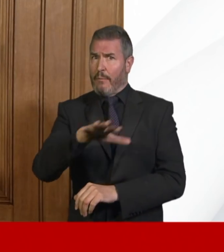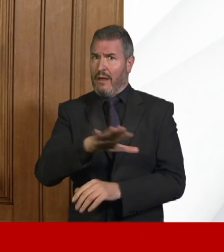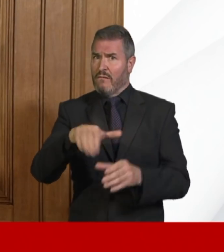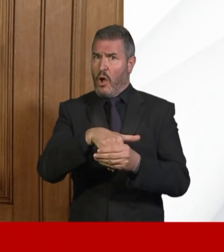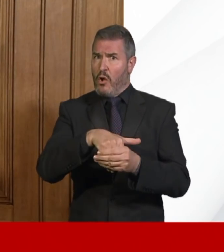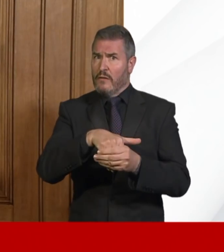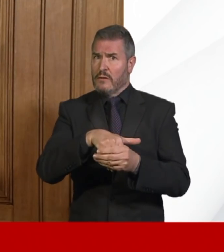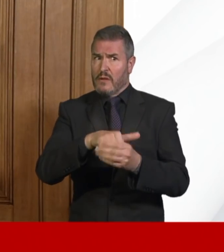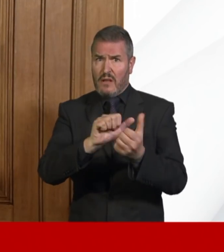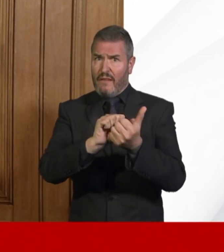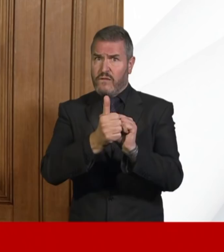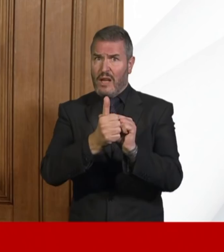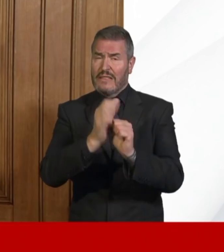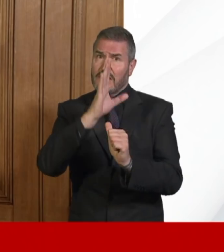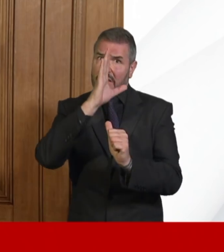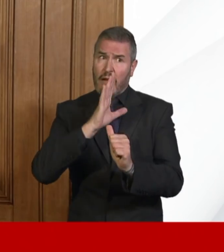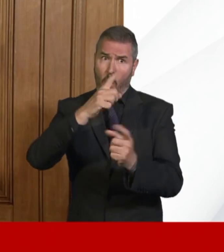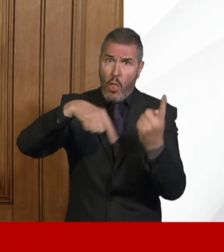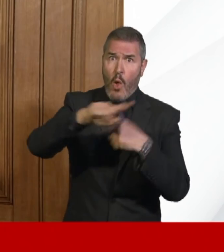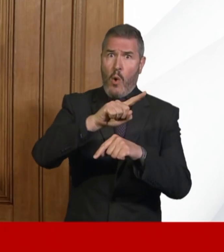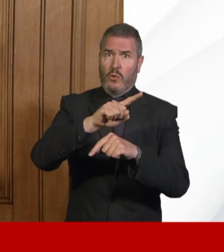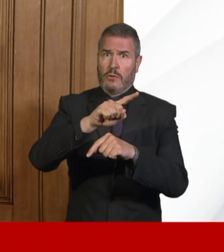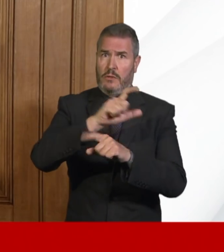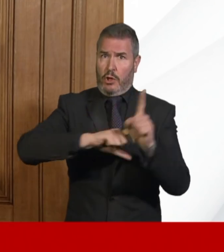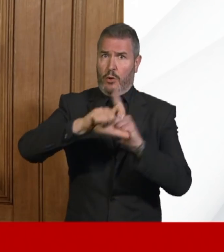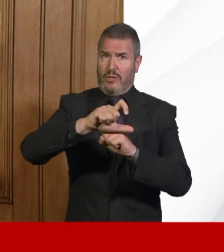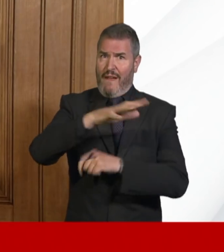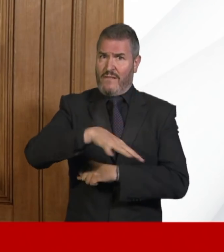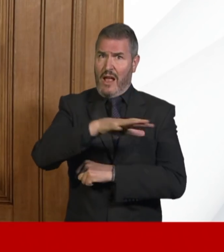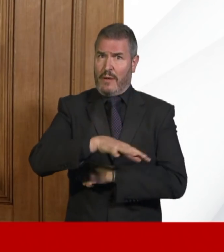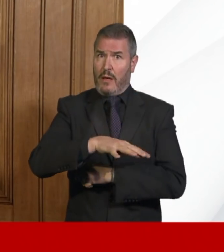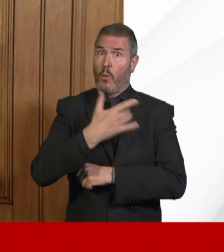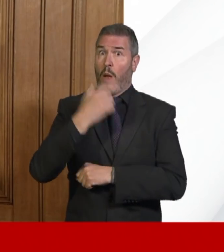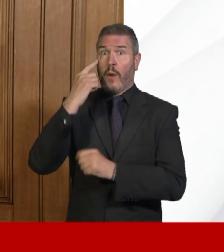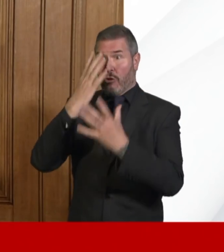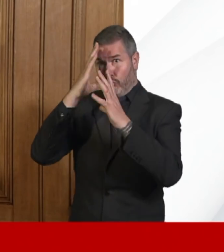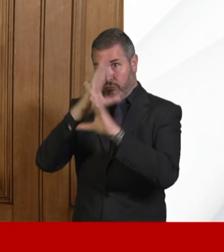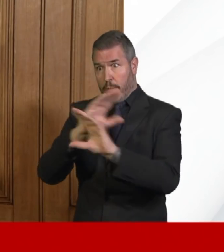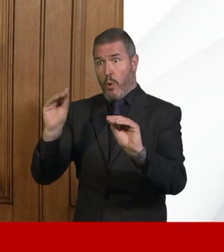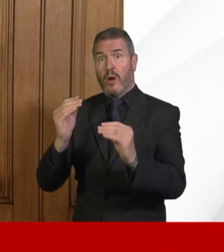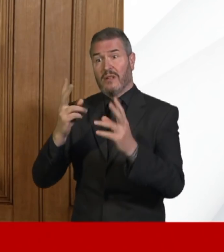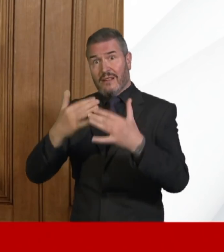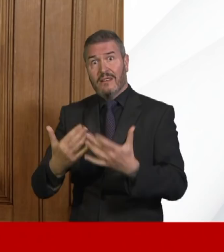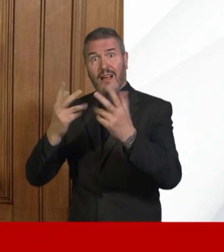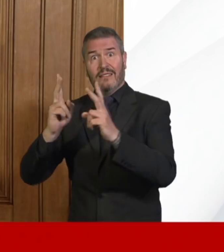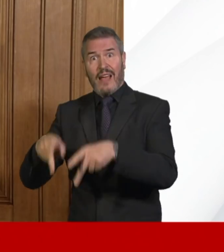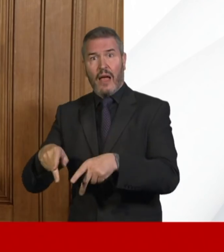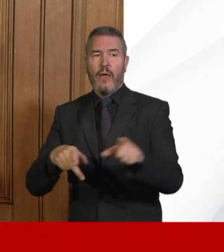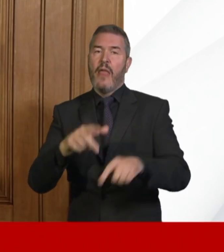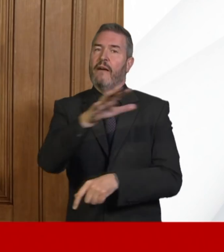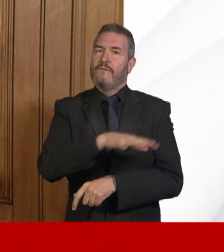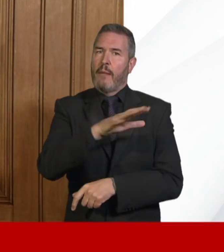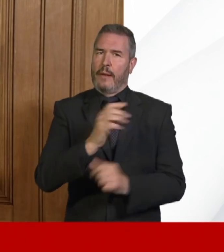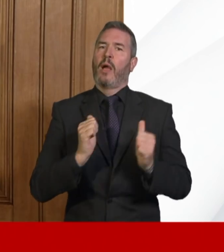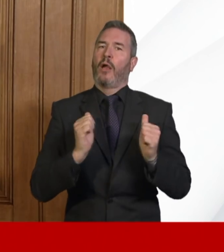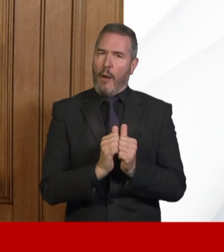a lot of sadness. We have to make sure that when we're reporting, the family is content and knows,